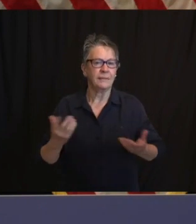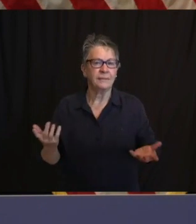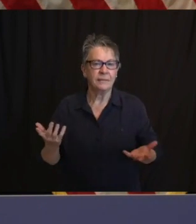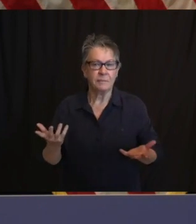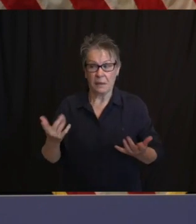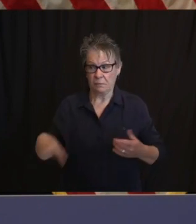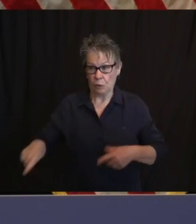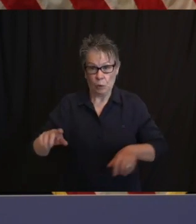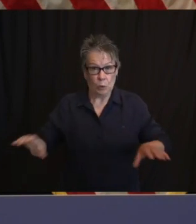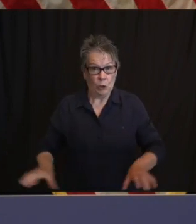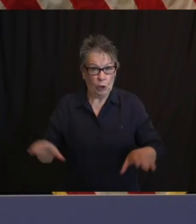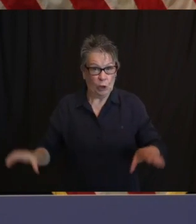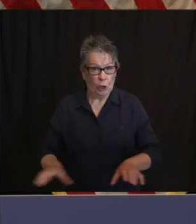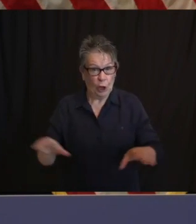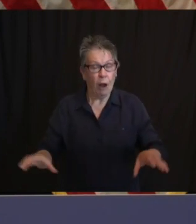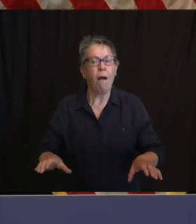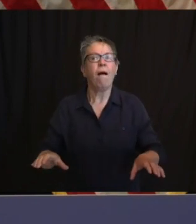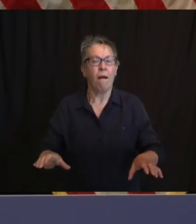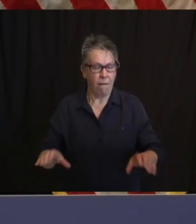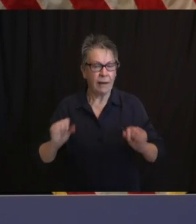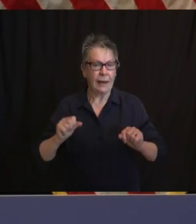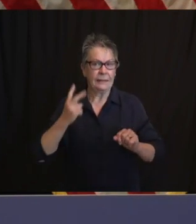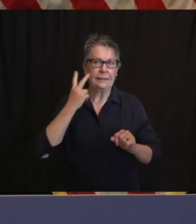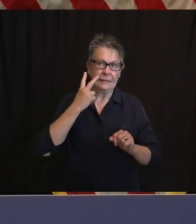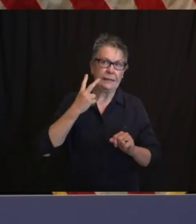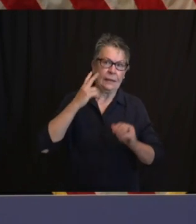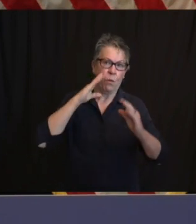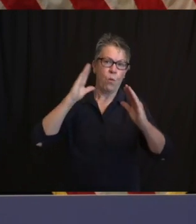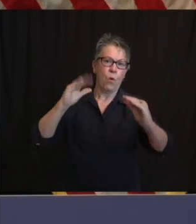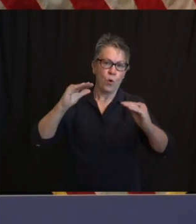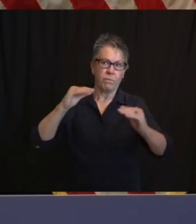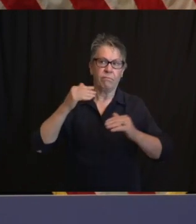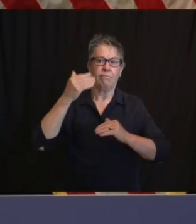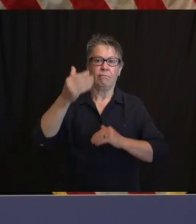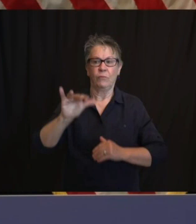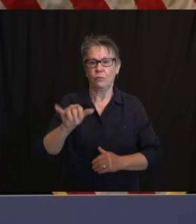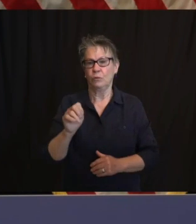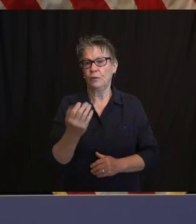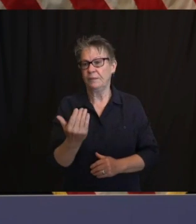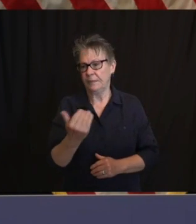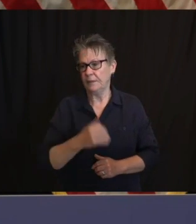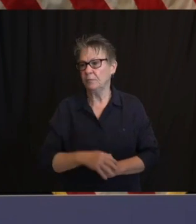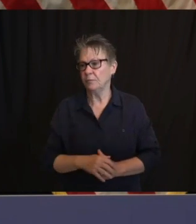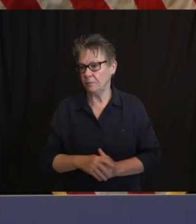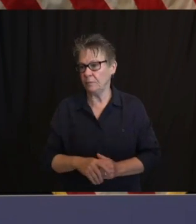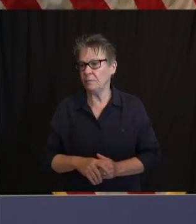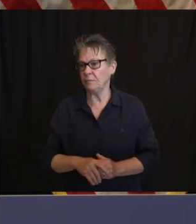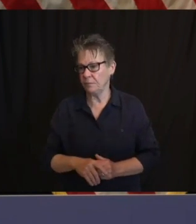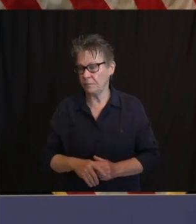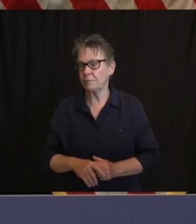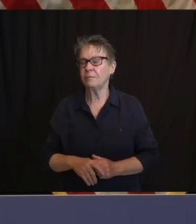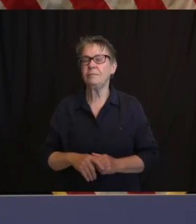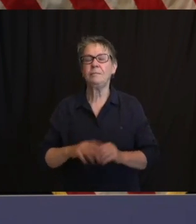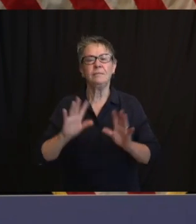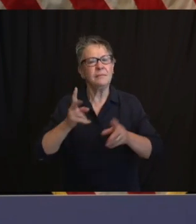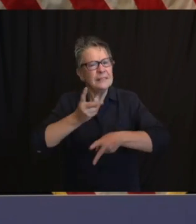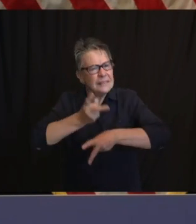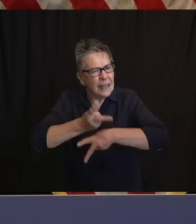and, and be safe, be careful. If you keep it up, there are many more steps yet to come.